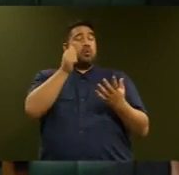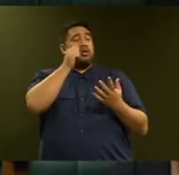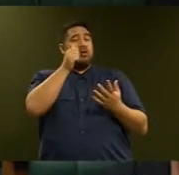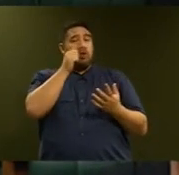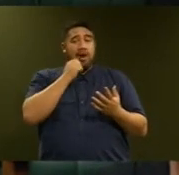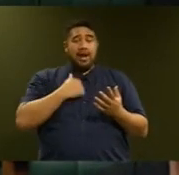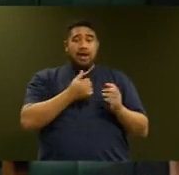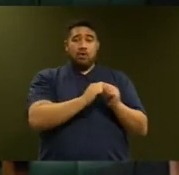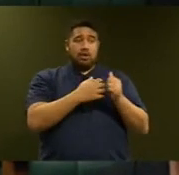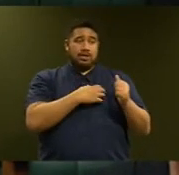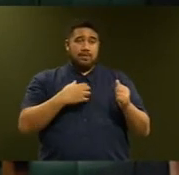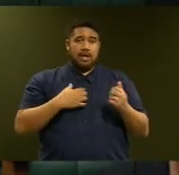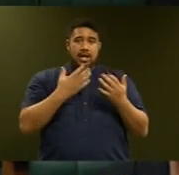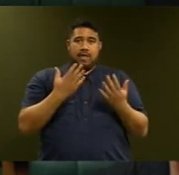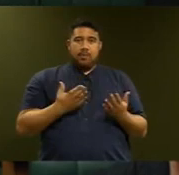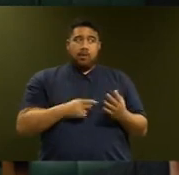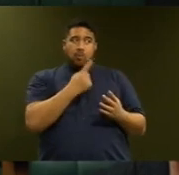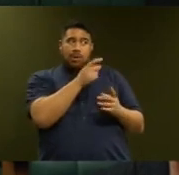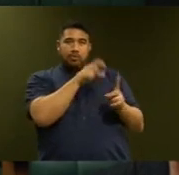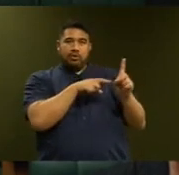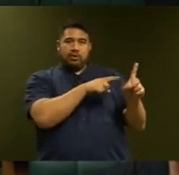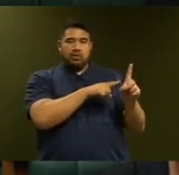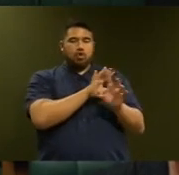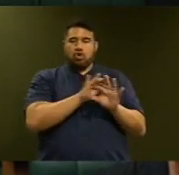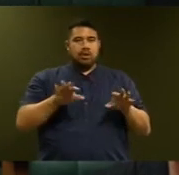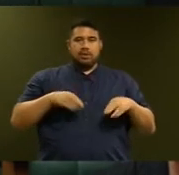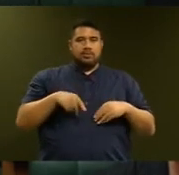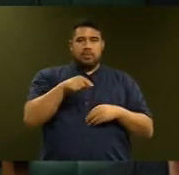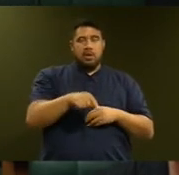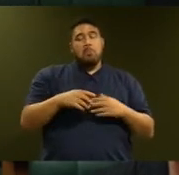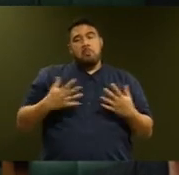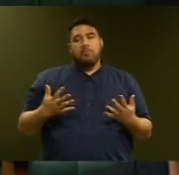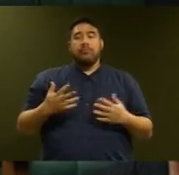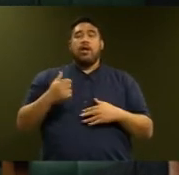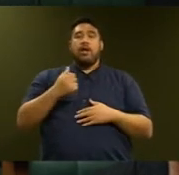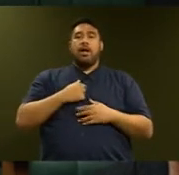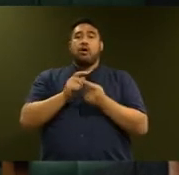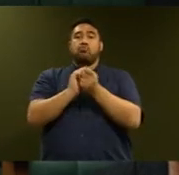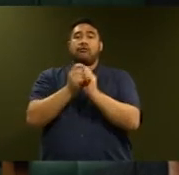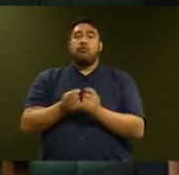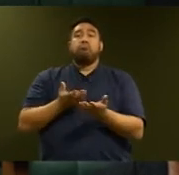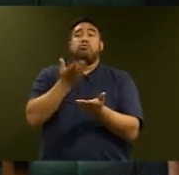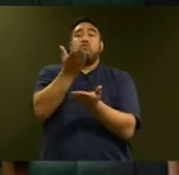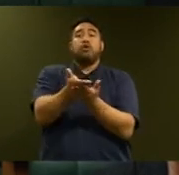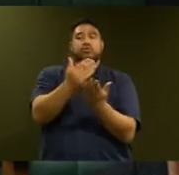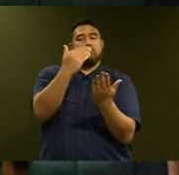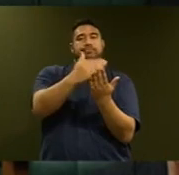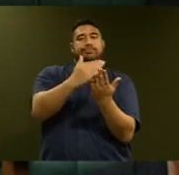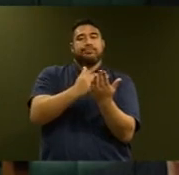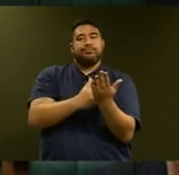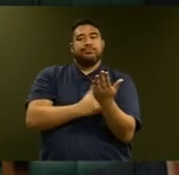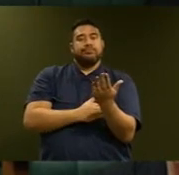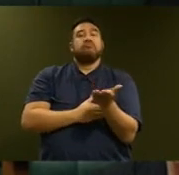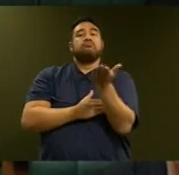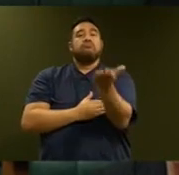coalition government at this time. The full package of reforms that will be put forward as we come towards the summit in August